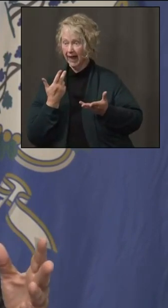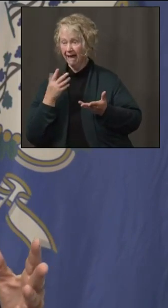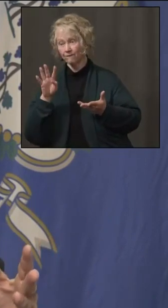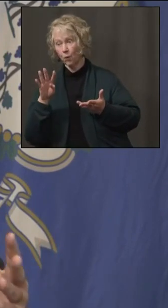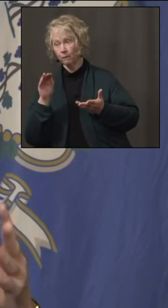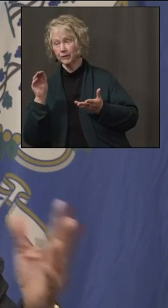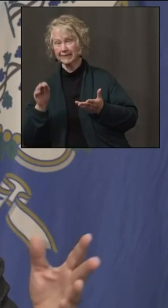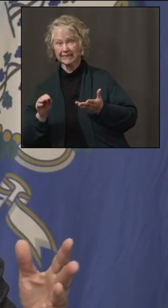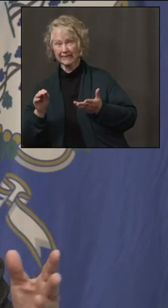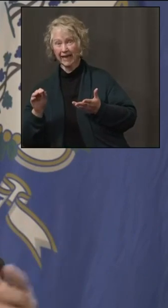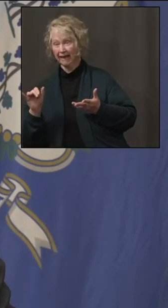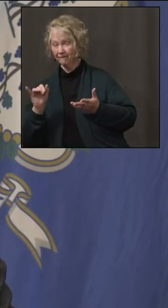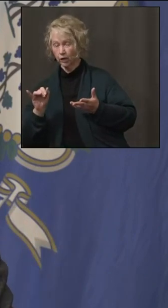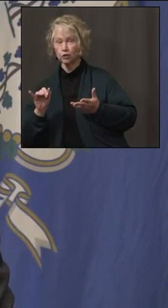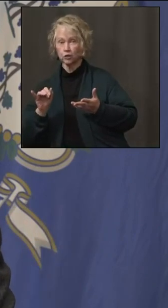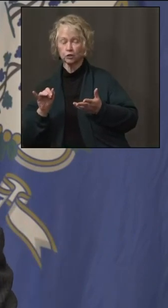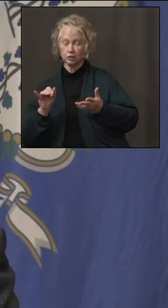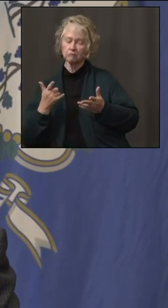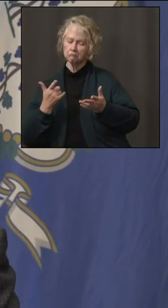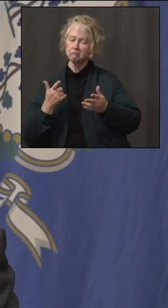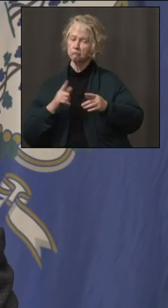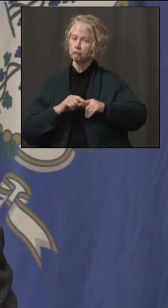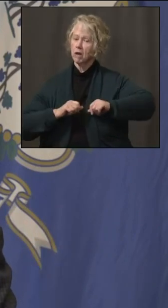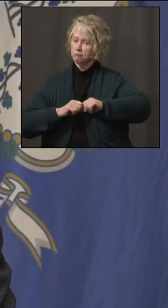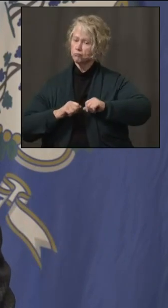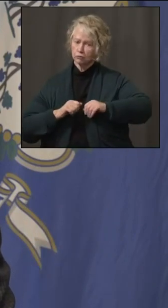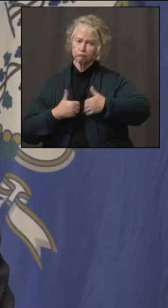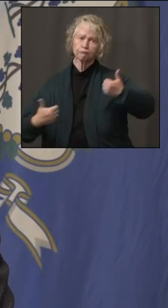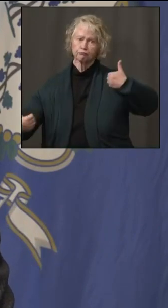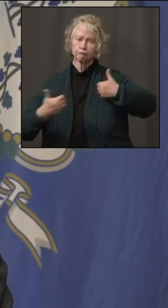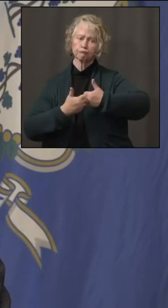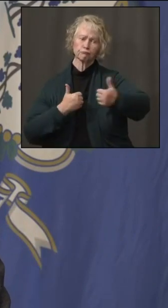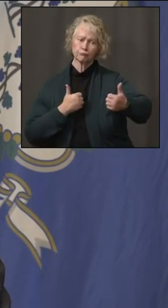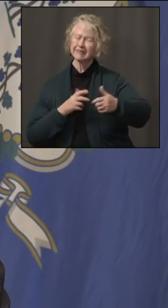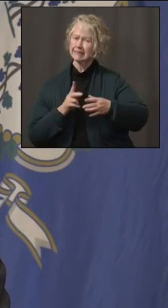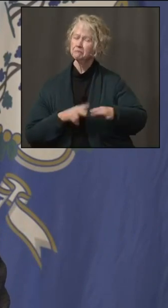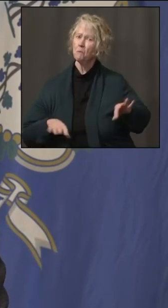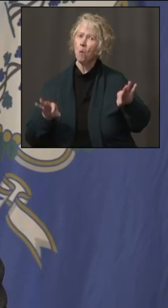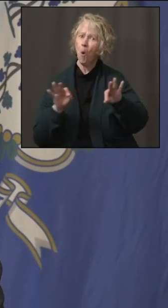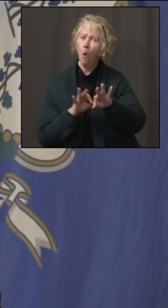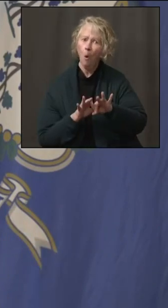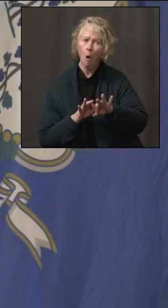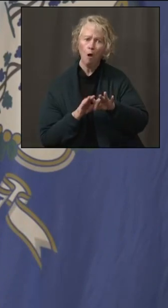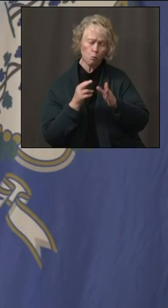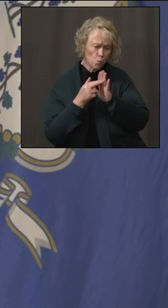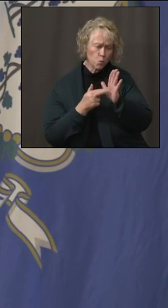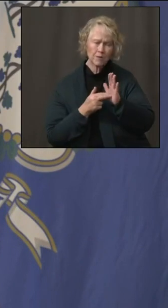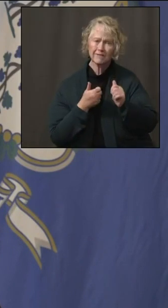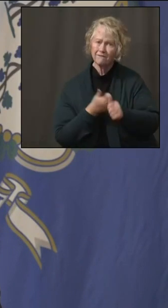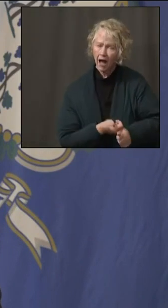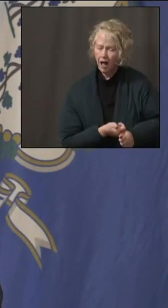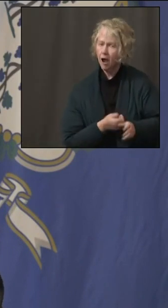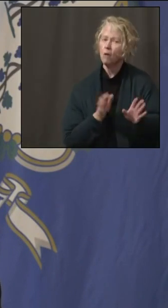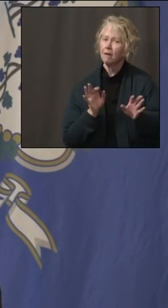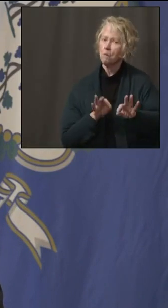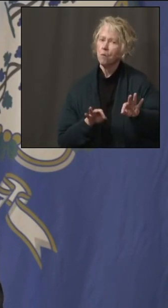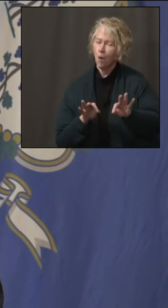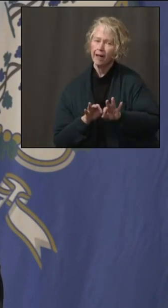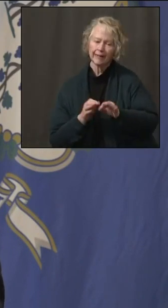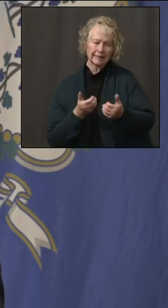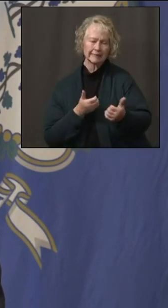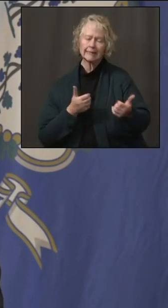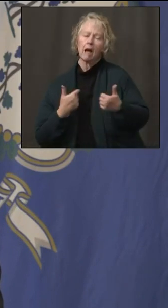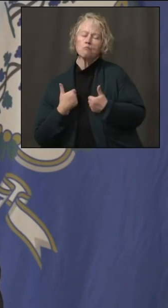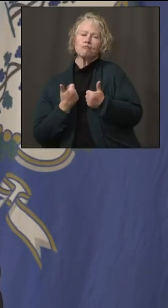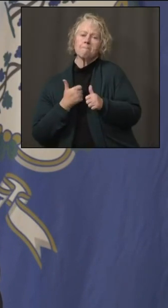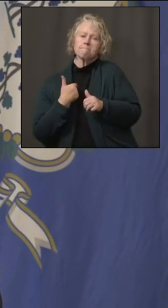So you're right, spacing is really important. Those protocols are more important than ever. 9.30 is important. And, look, I'm